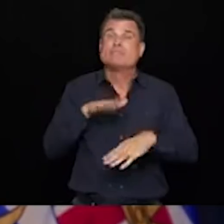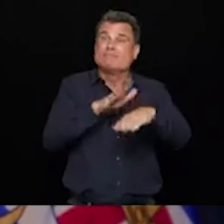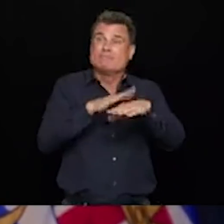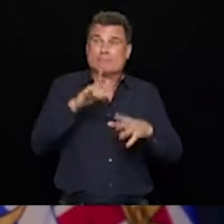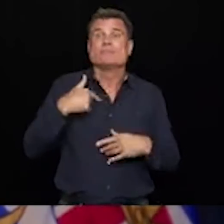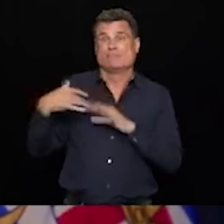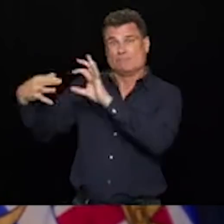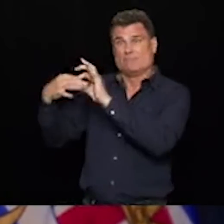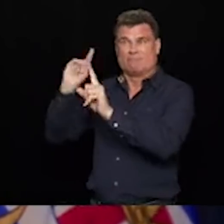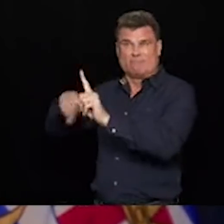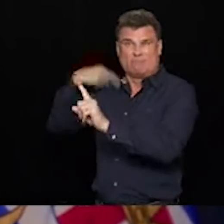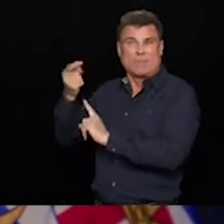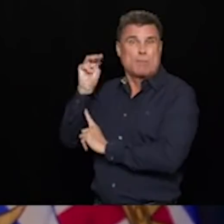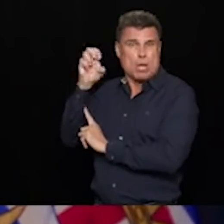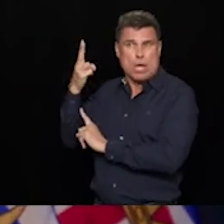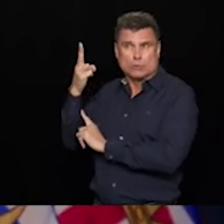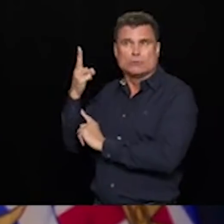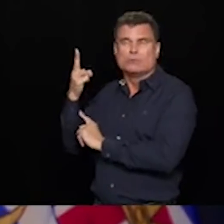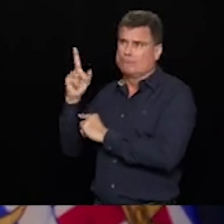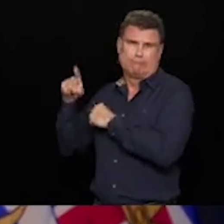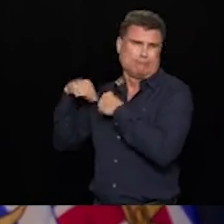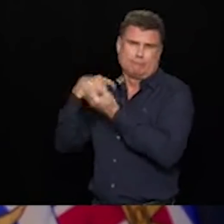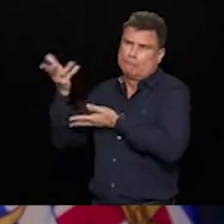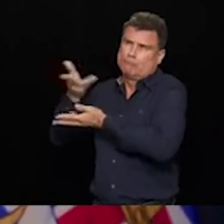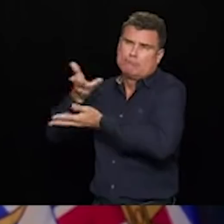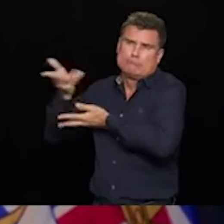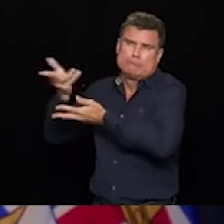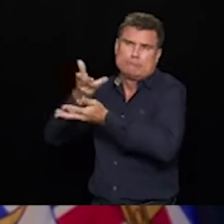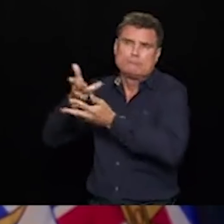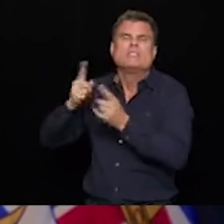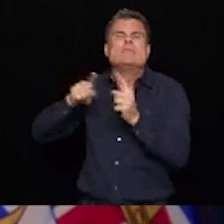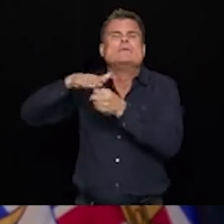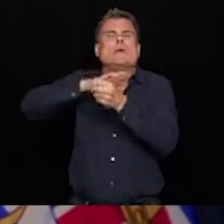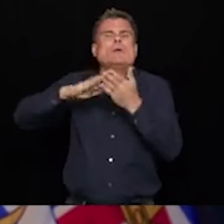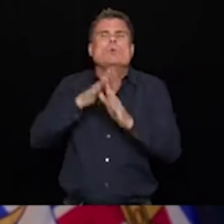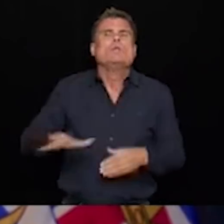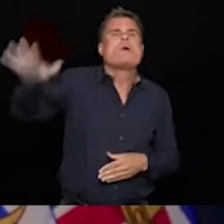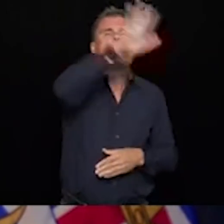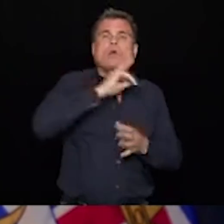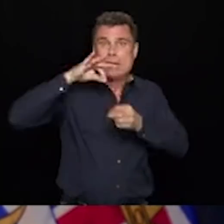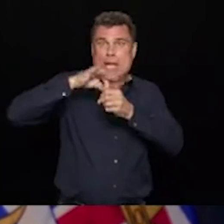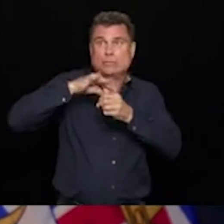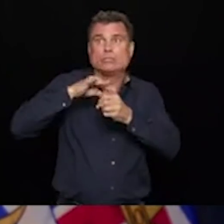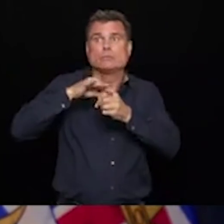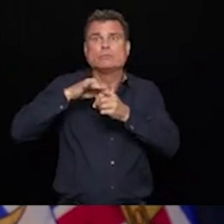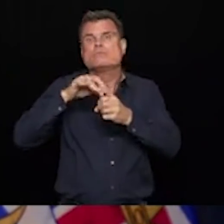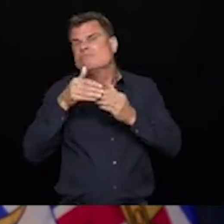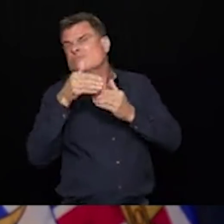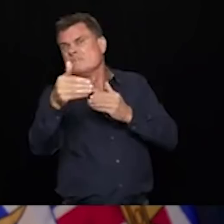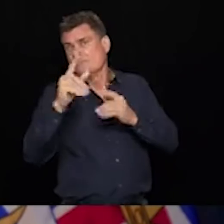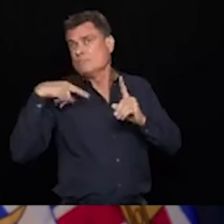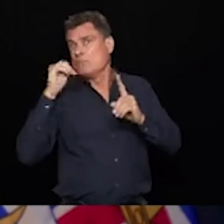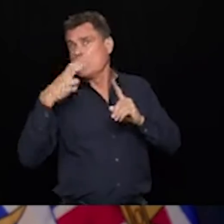when there was an elections plan, municipal elections had been planned for later that month, and we have been working with them continuously since